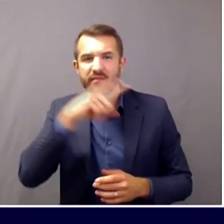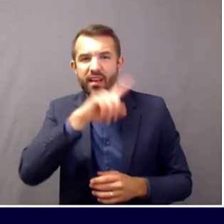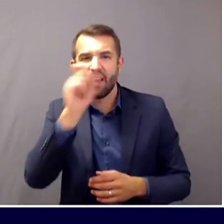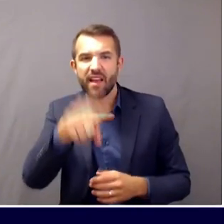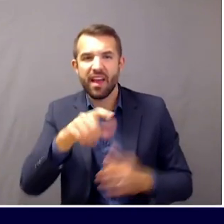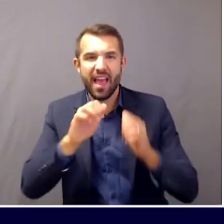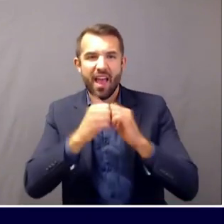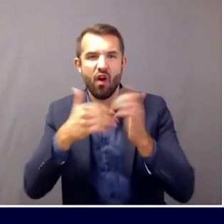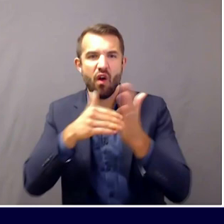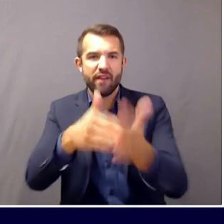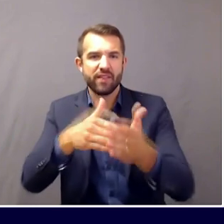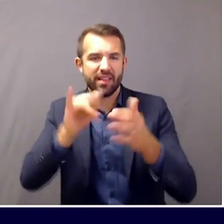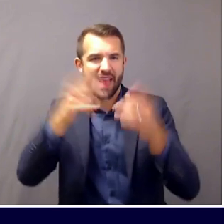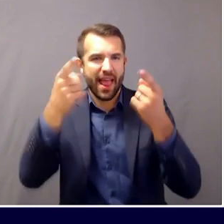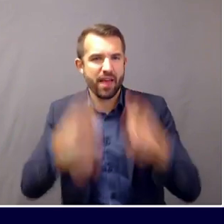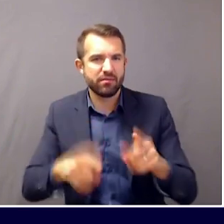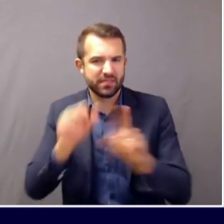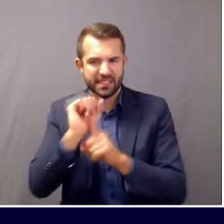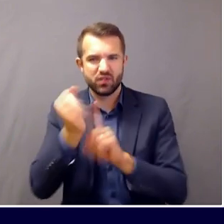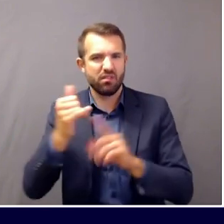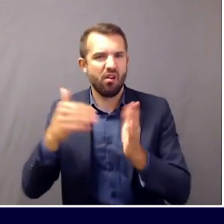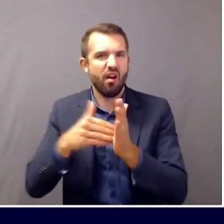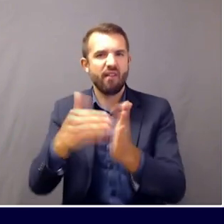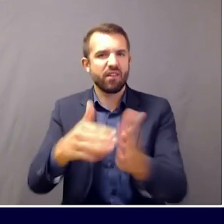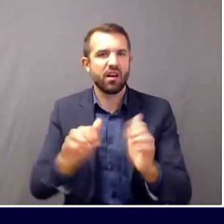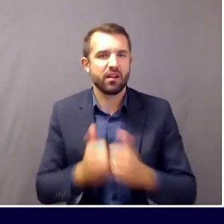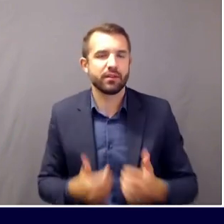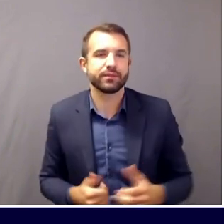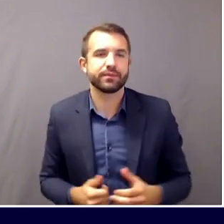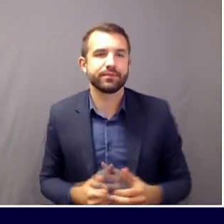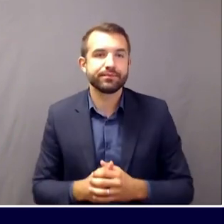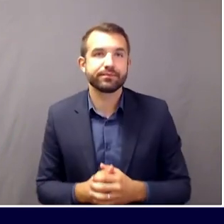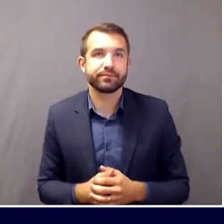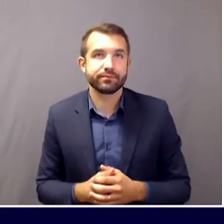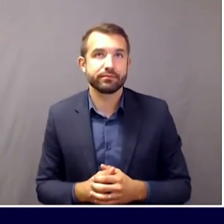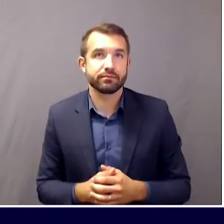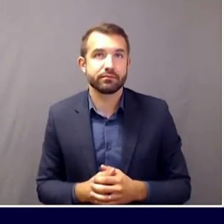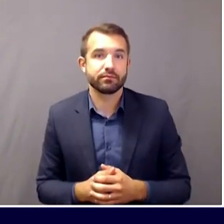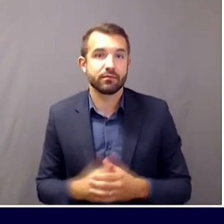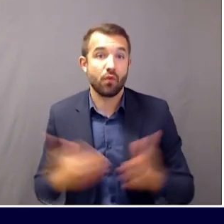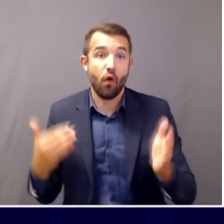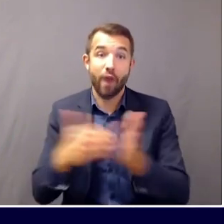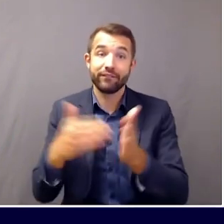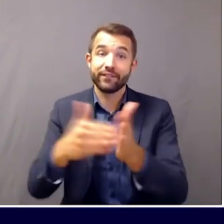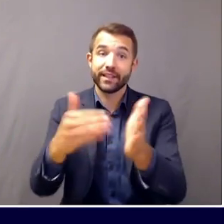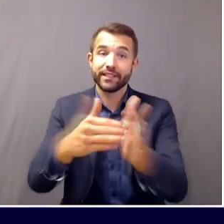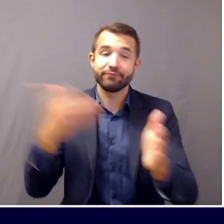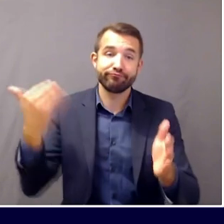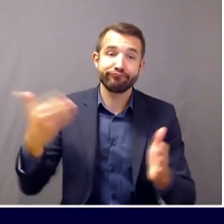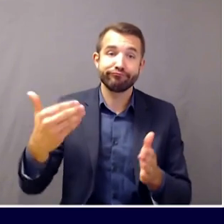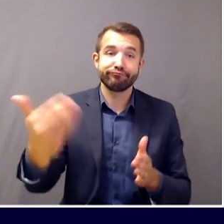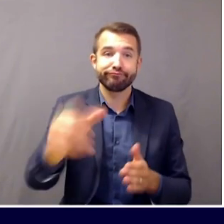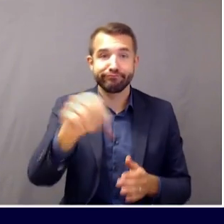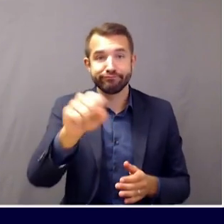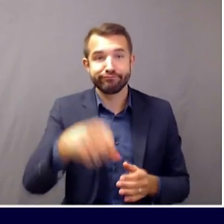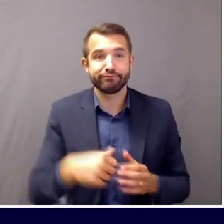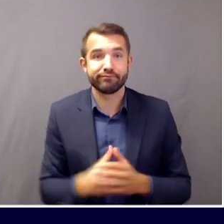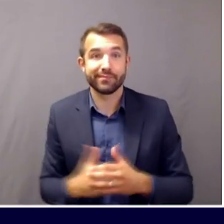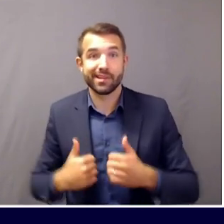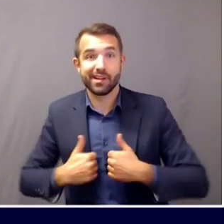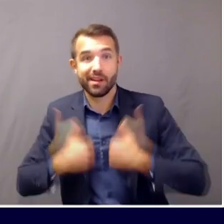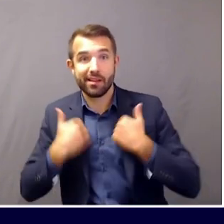It happens quite frequently that individuals who are Maine residents may be elsewhere temporarily